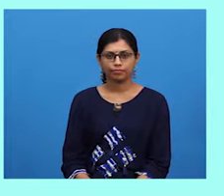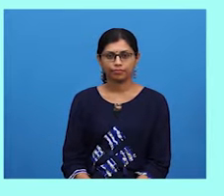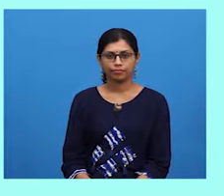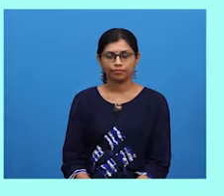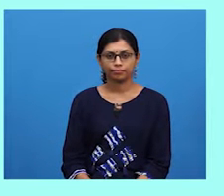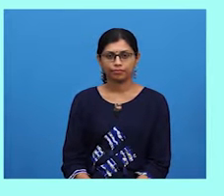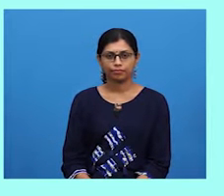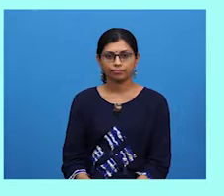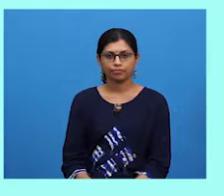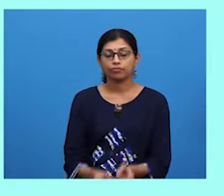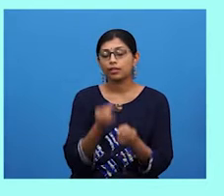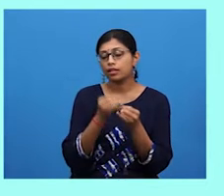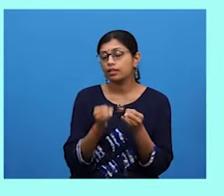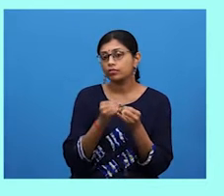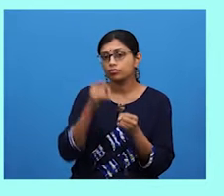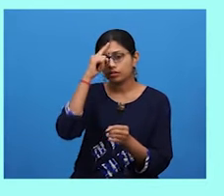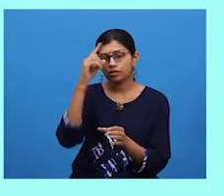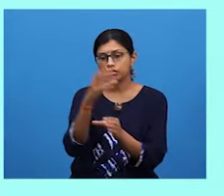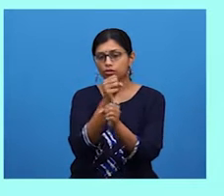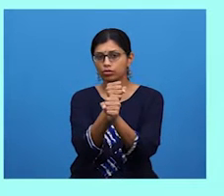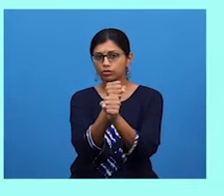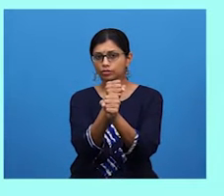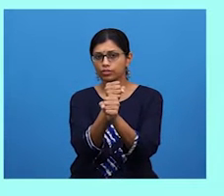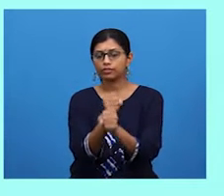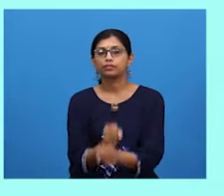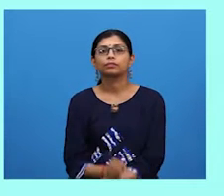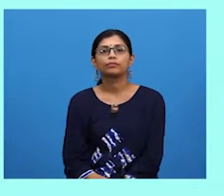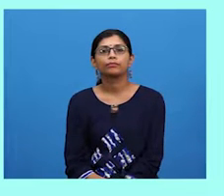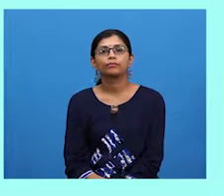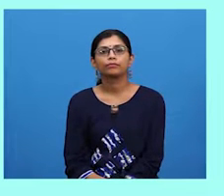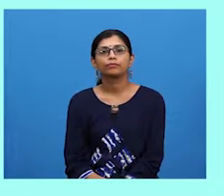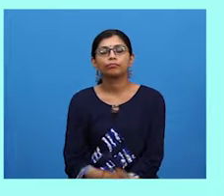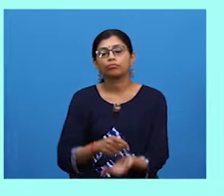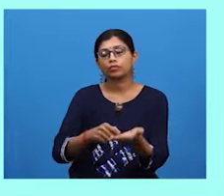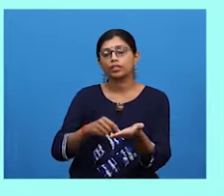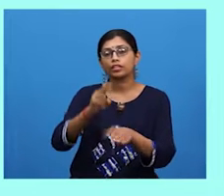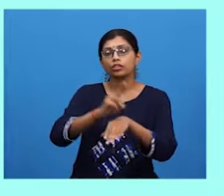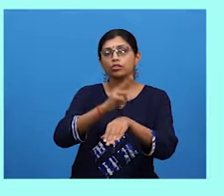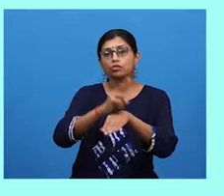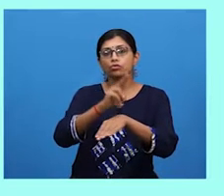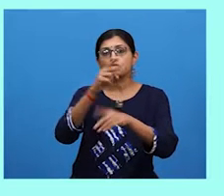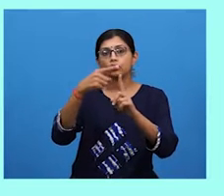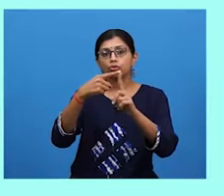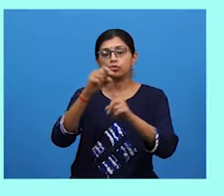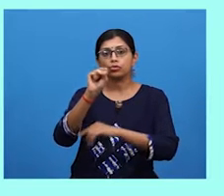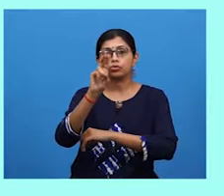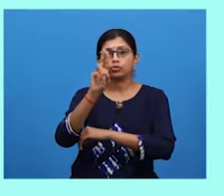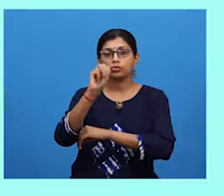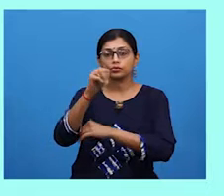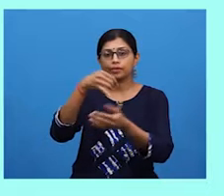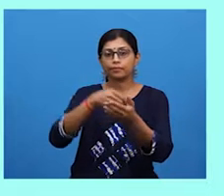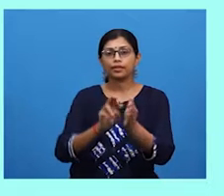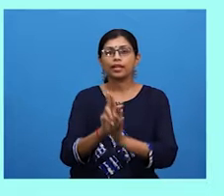Finally, let's look at the conclusion. The writer uses the phrase to sum it up